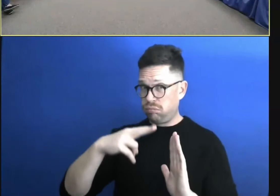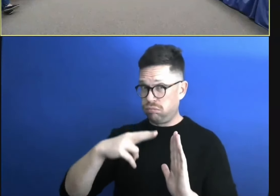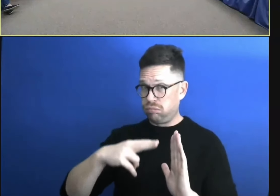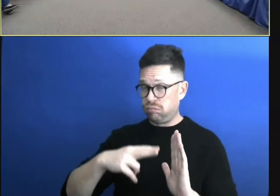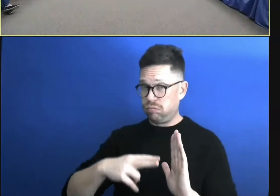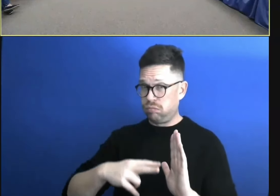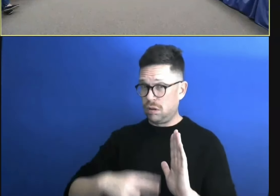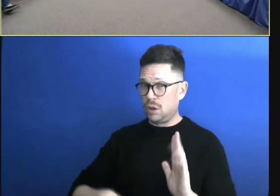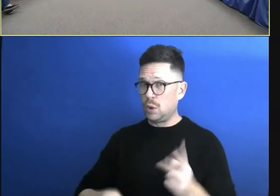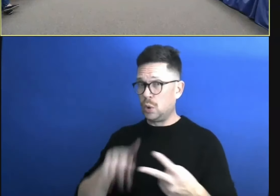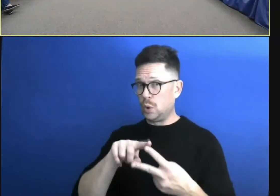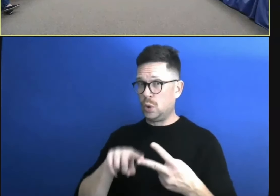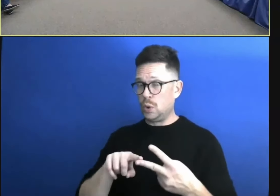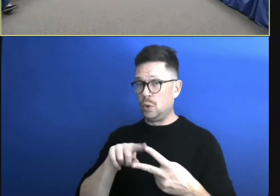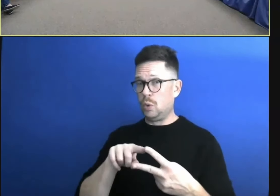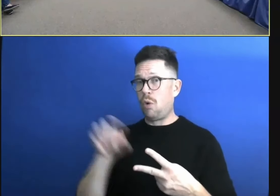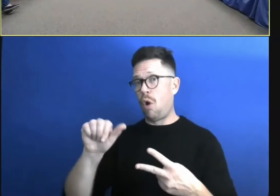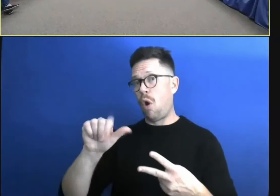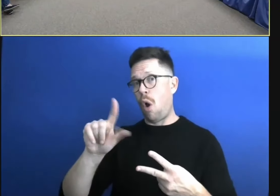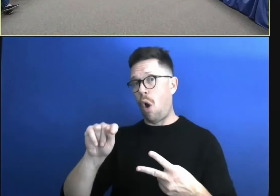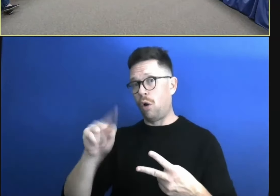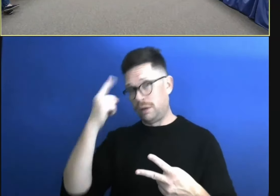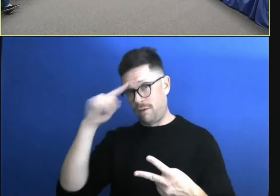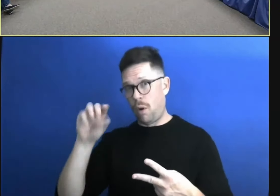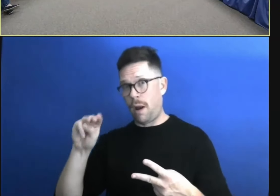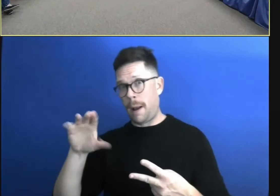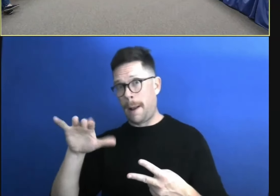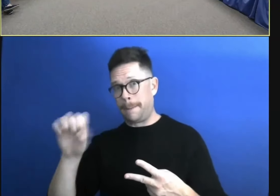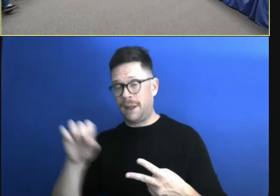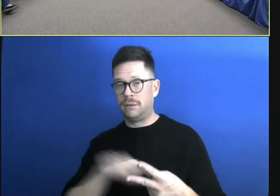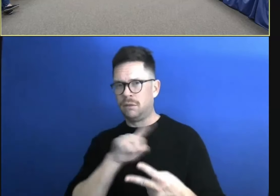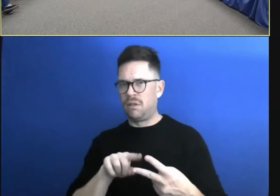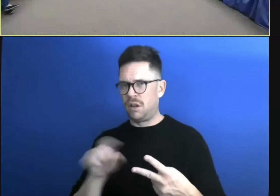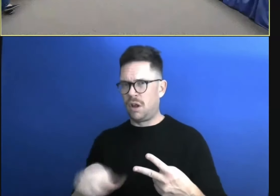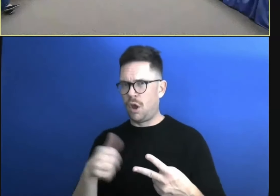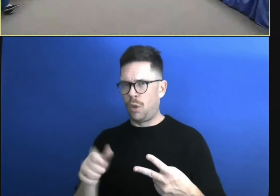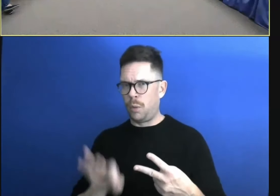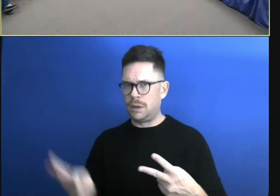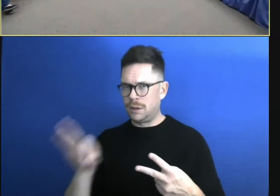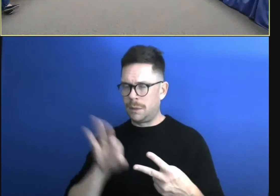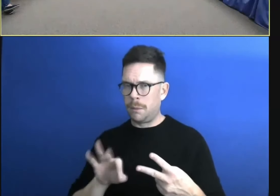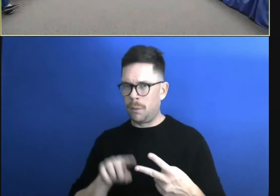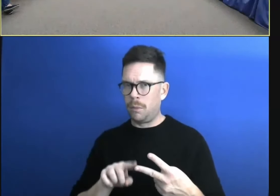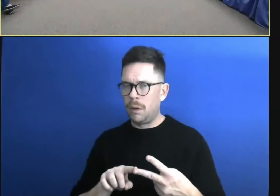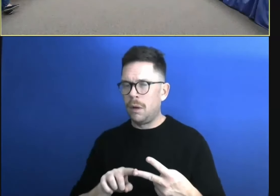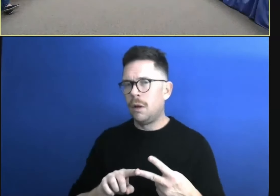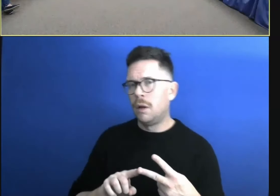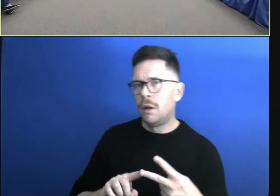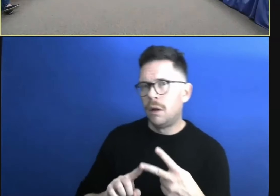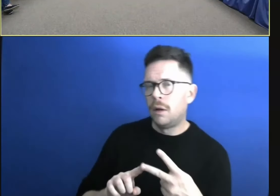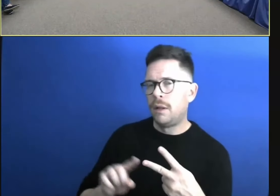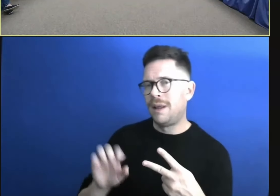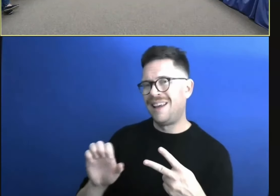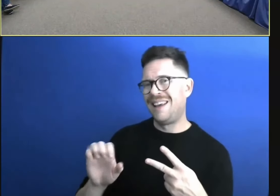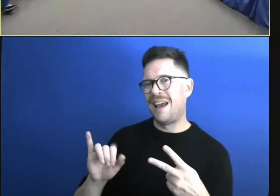out for me. the alternative to MPAS, as you know, it's always, the other one that I think is the group of three, the IDTA Co-Funding